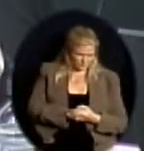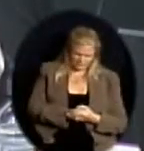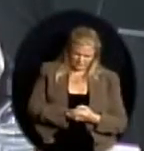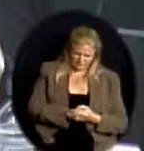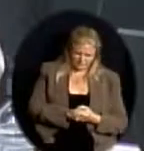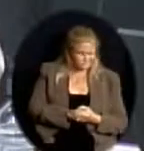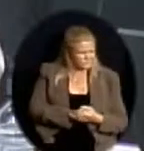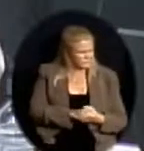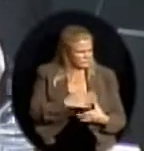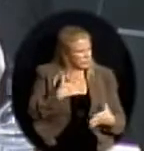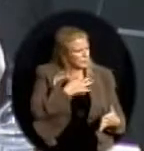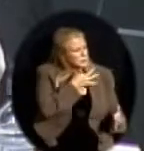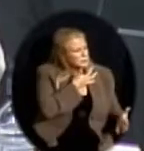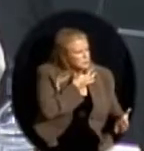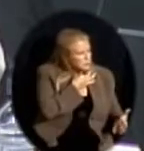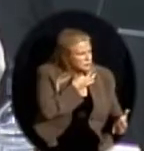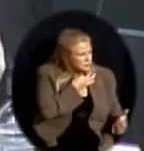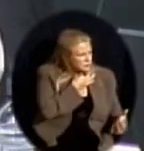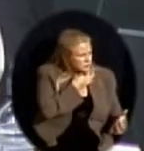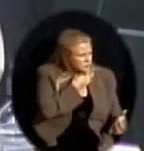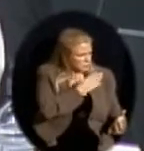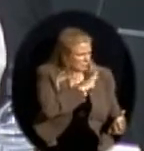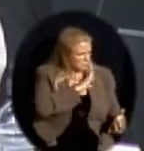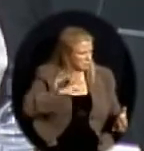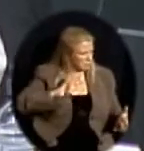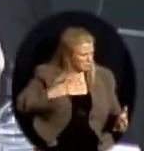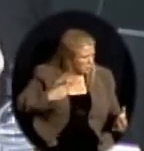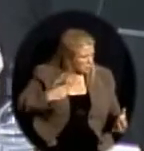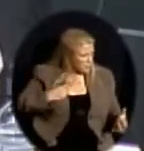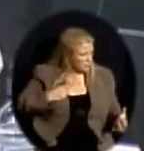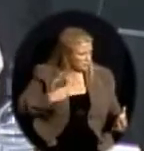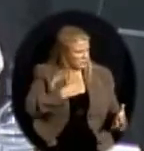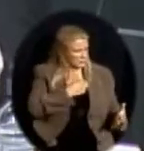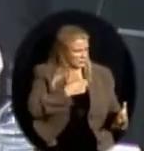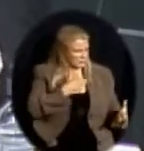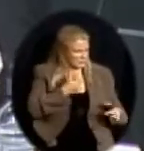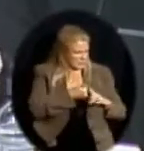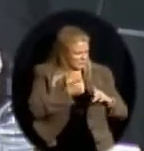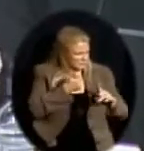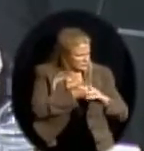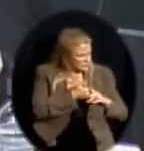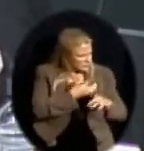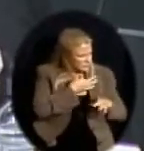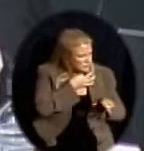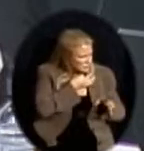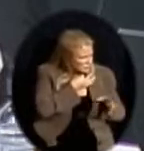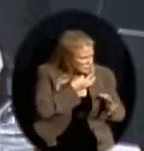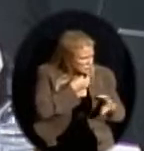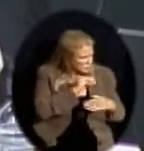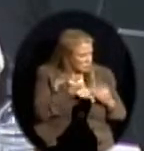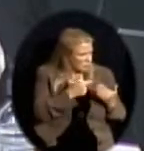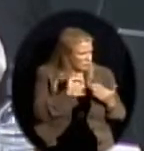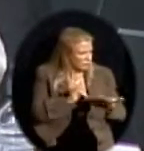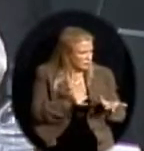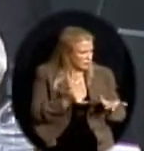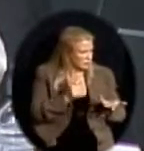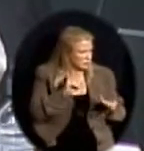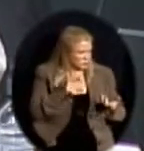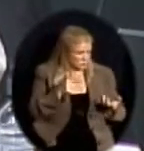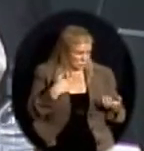if we should have some kind of response, albeit measured, but some kind of